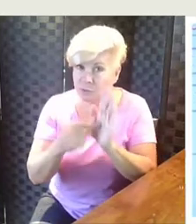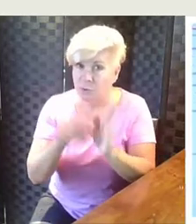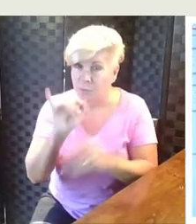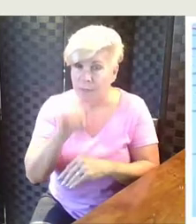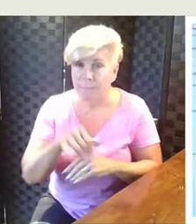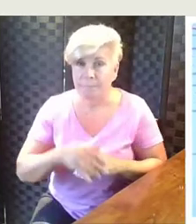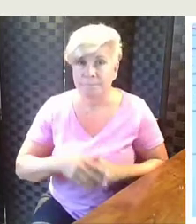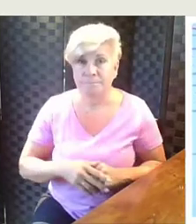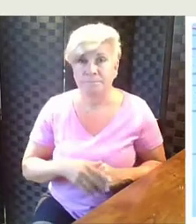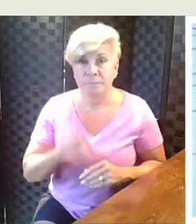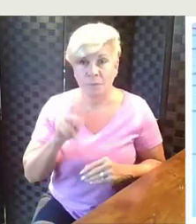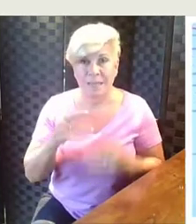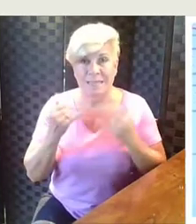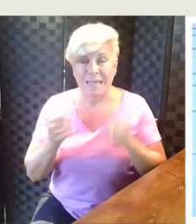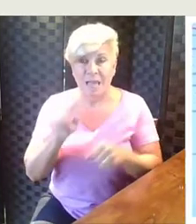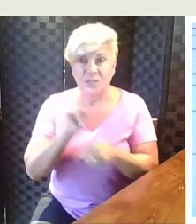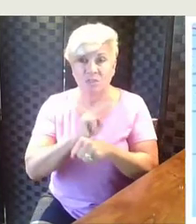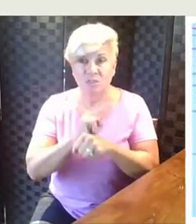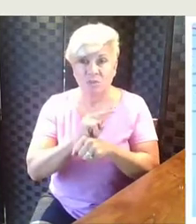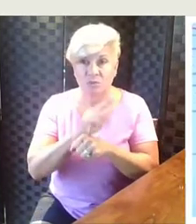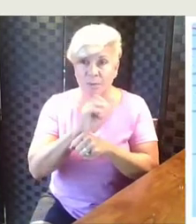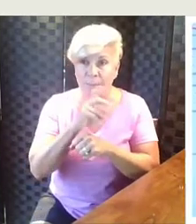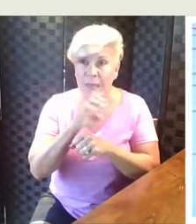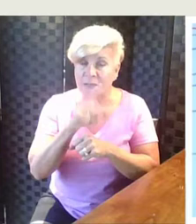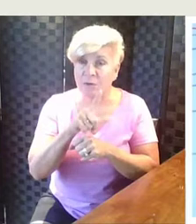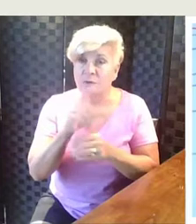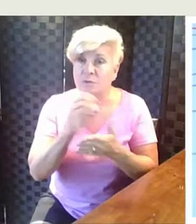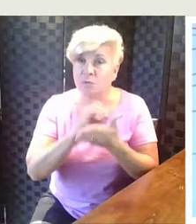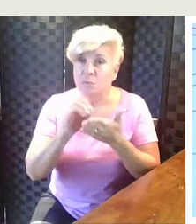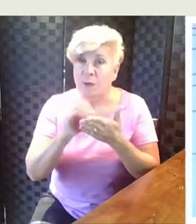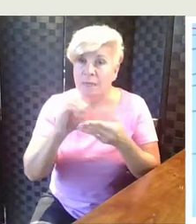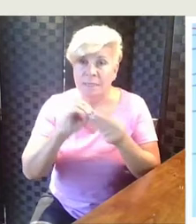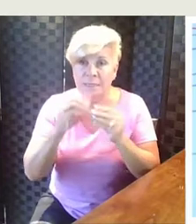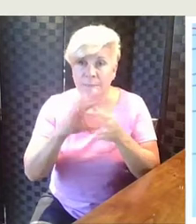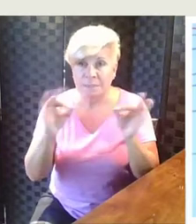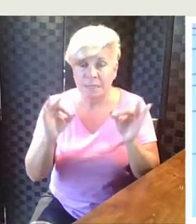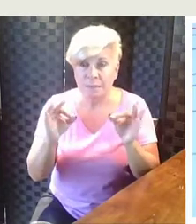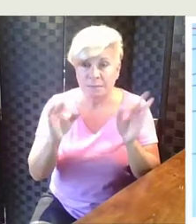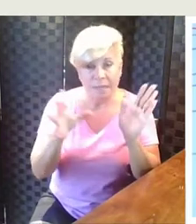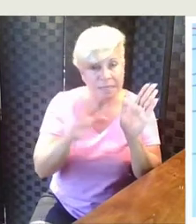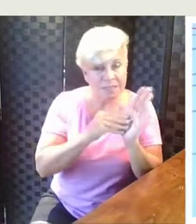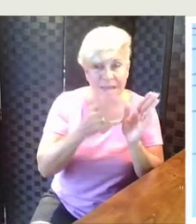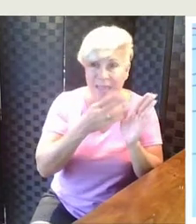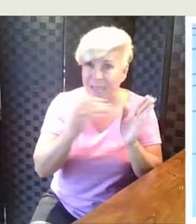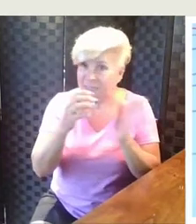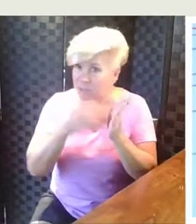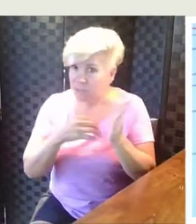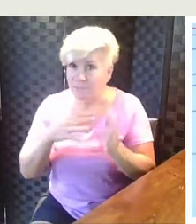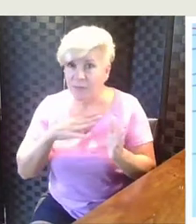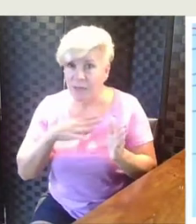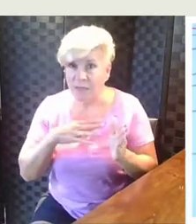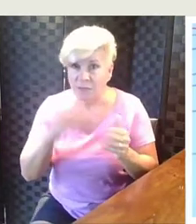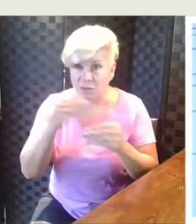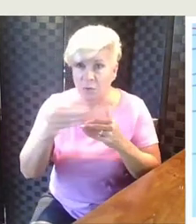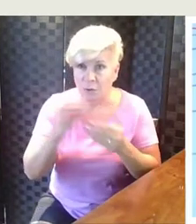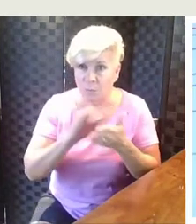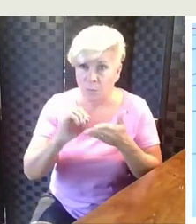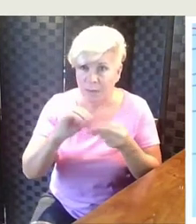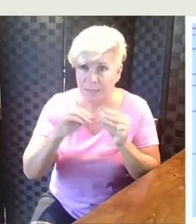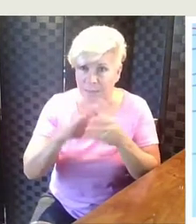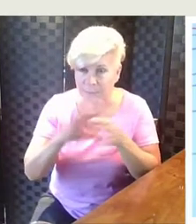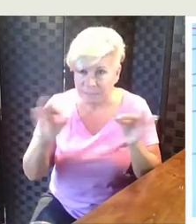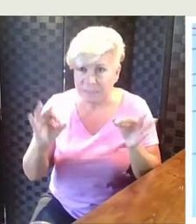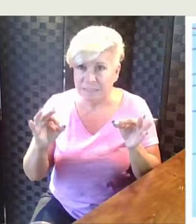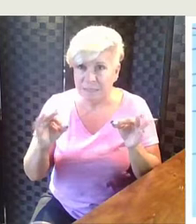All right. Now use your model to write an equation. If you want to do the addition and the subtraction, that's fine. But go ahead and write an